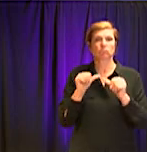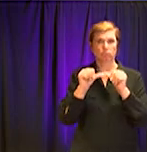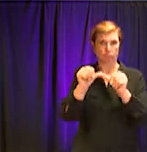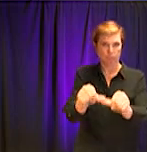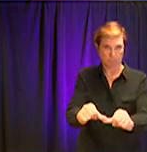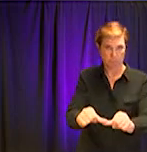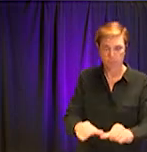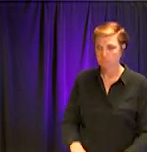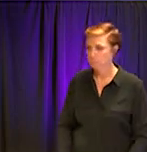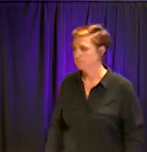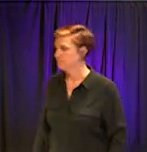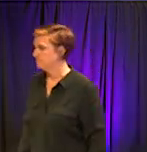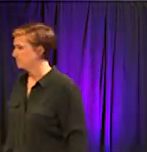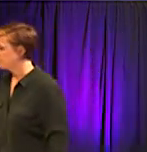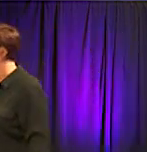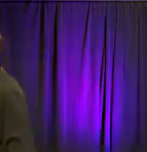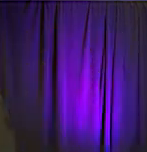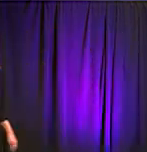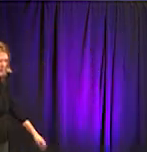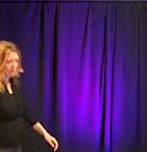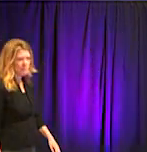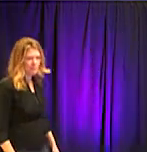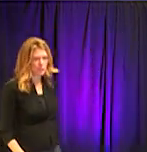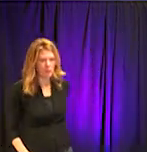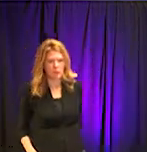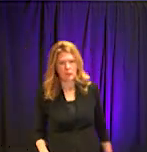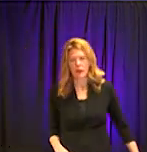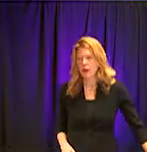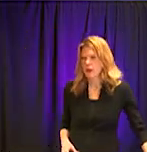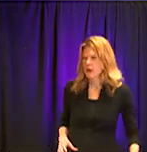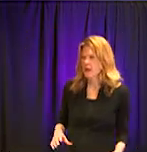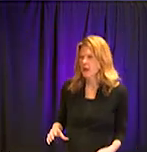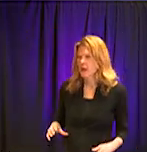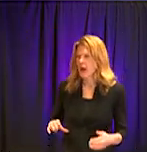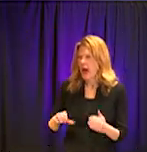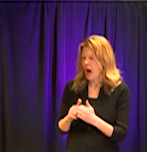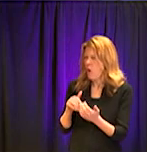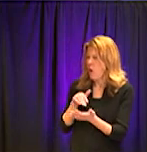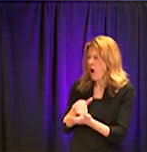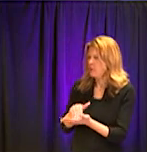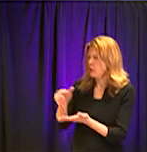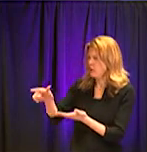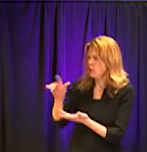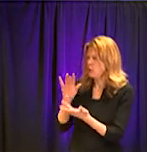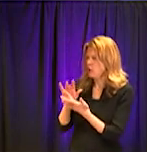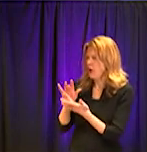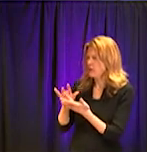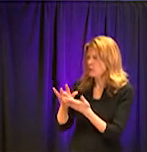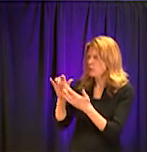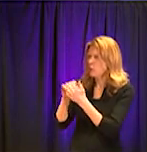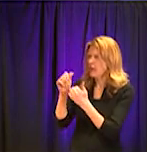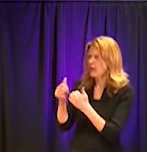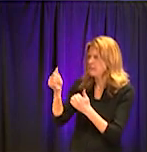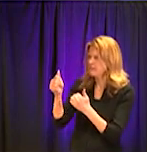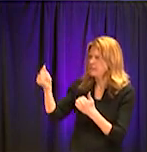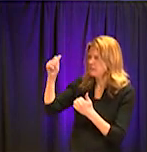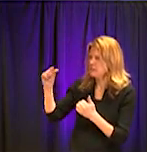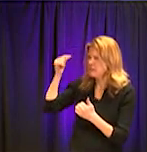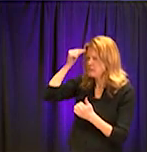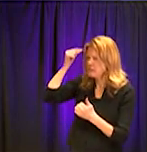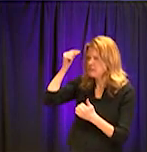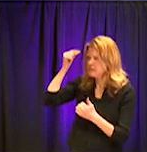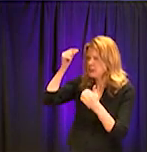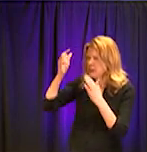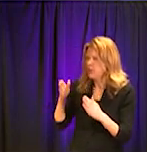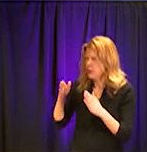on this crisis? I've not spoken to him directly on this crisis. He had a conference call with local leaders at municipal and or